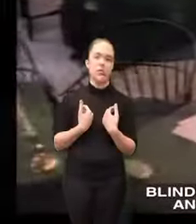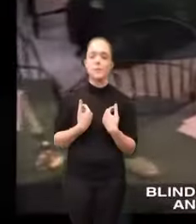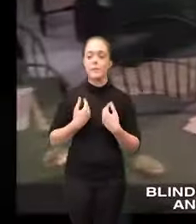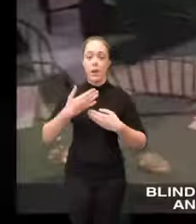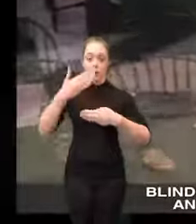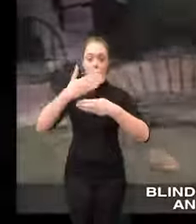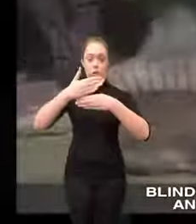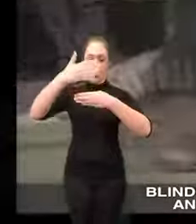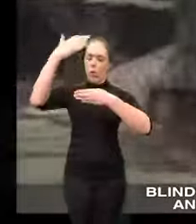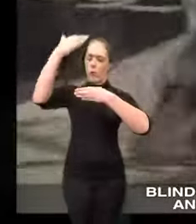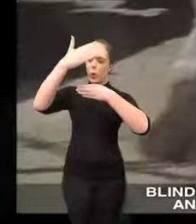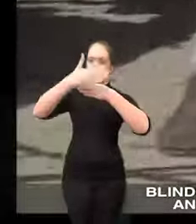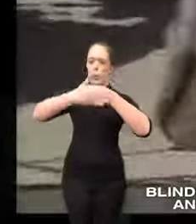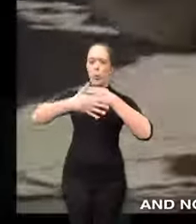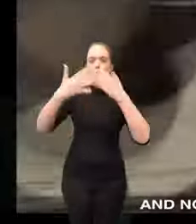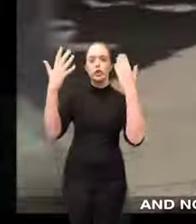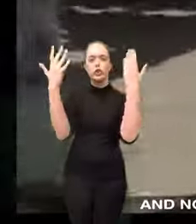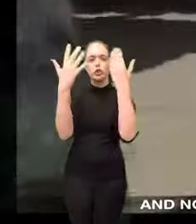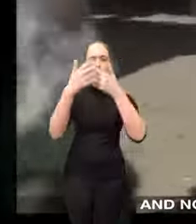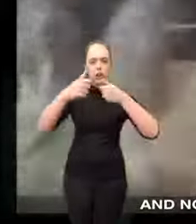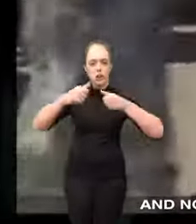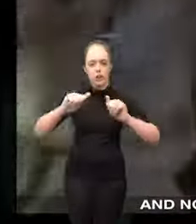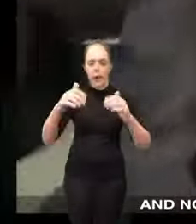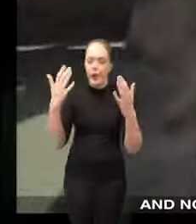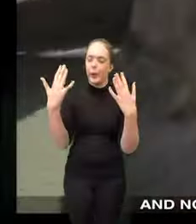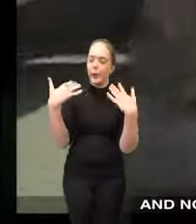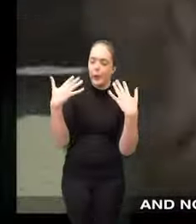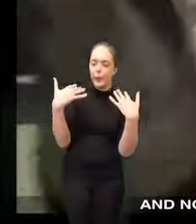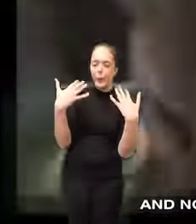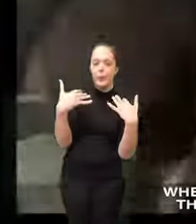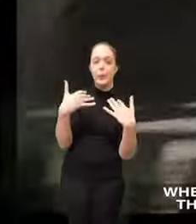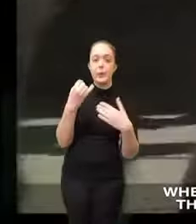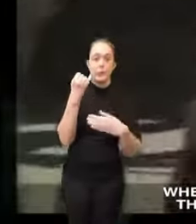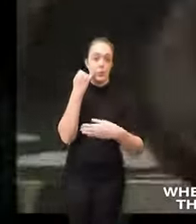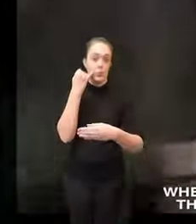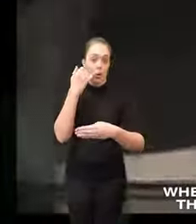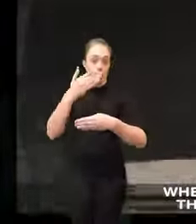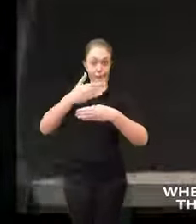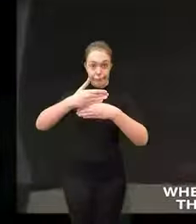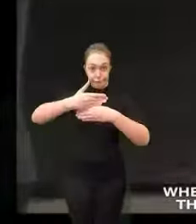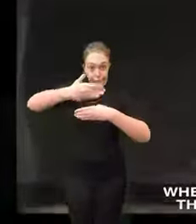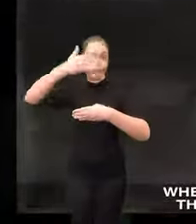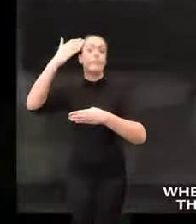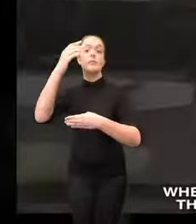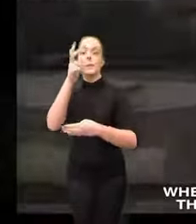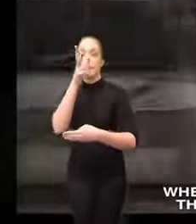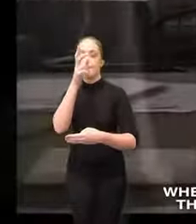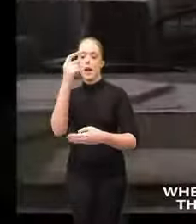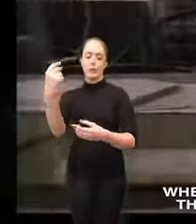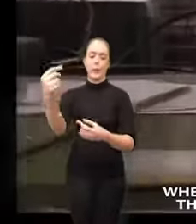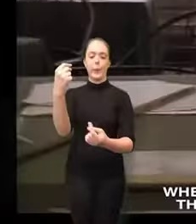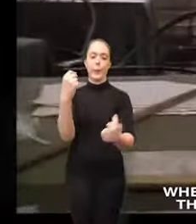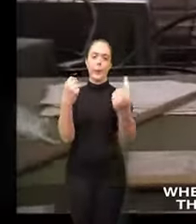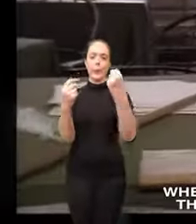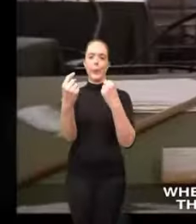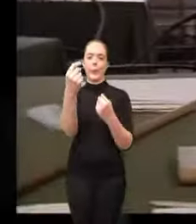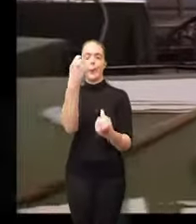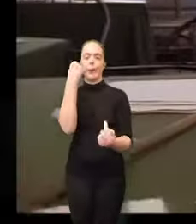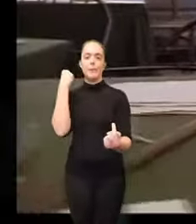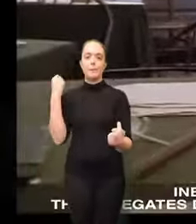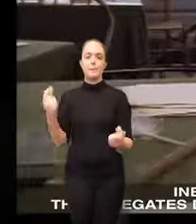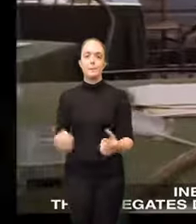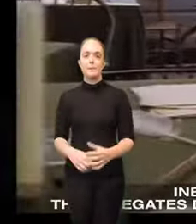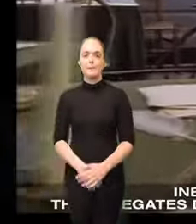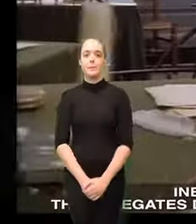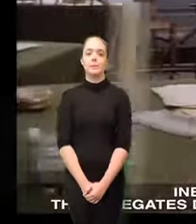blinds cover the windows and keep out the sun and noise from the streets when they are opened they let in the flies